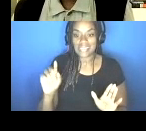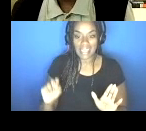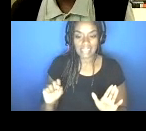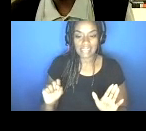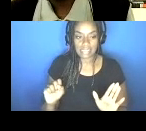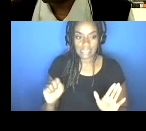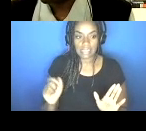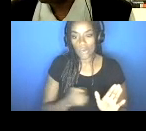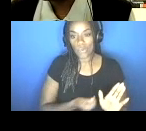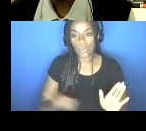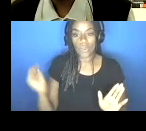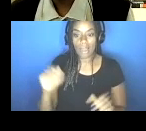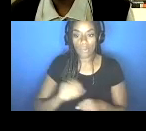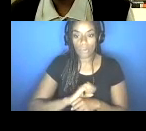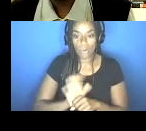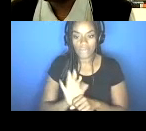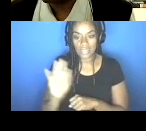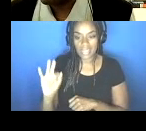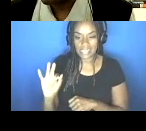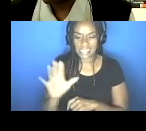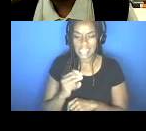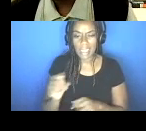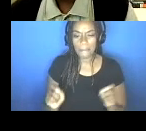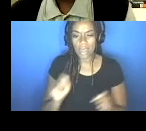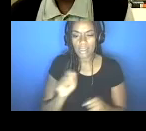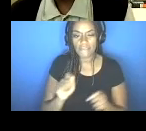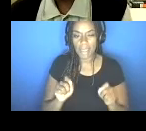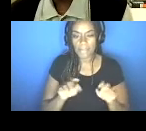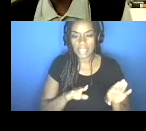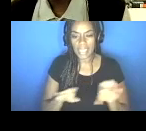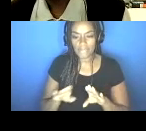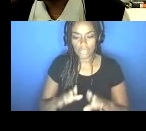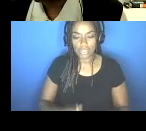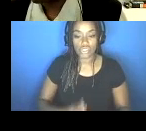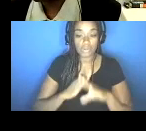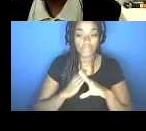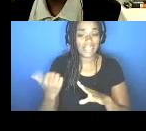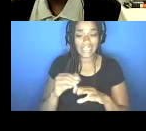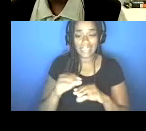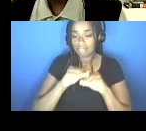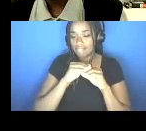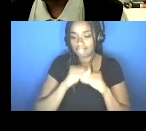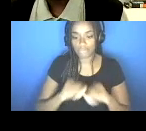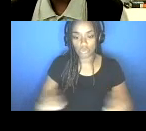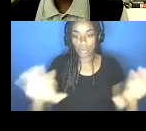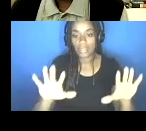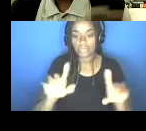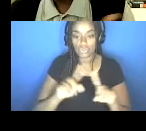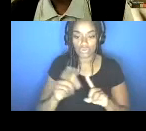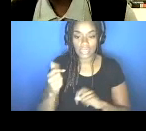and also kind of modify behavior just so you don't, you know, so you can prevent any transmission or spread to someone